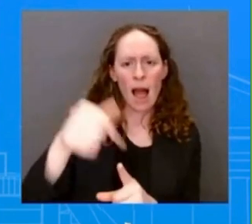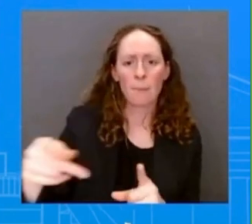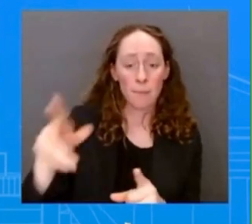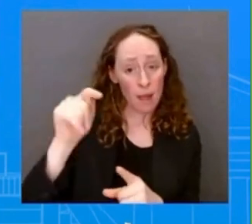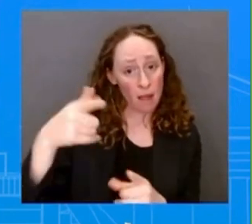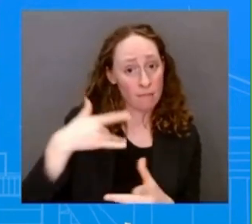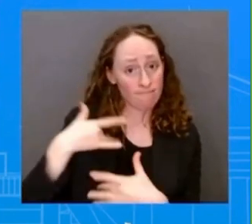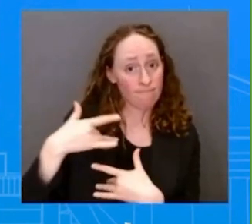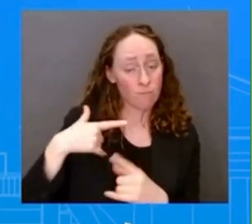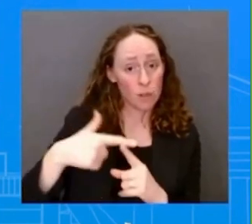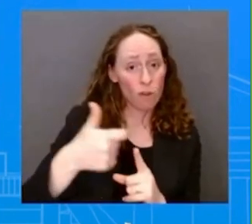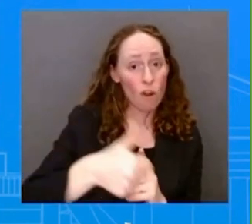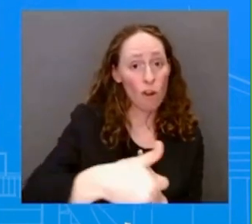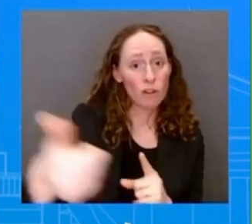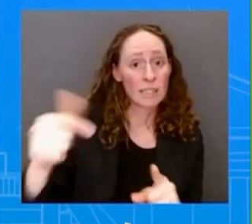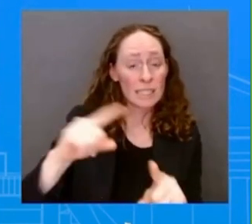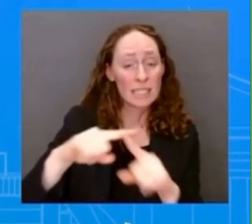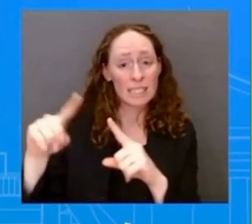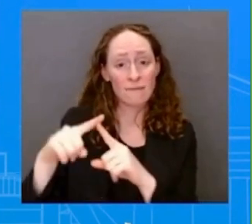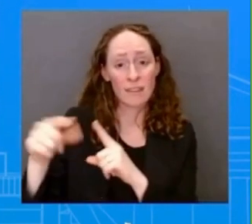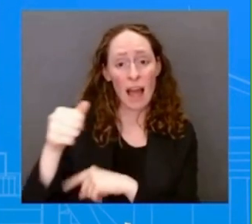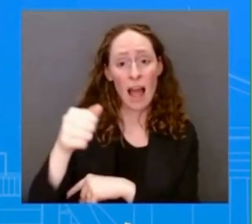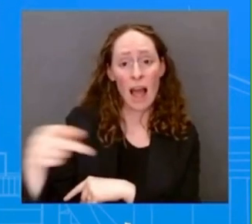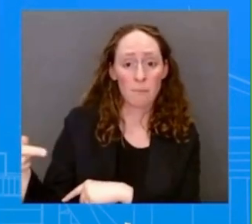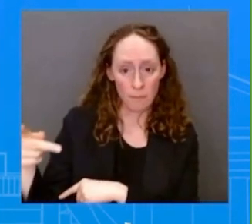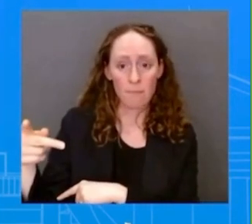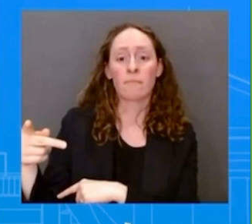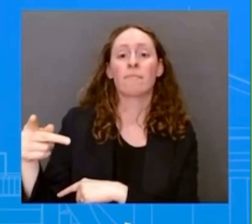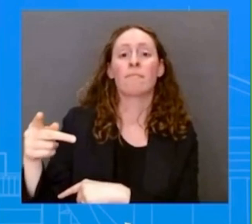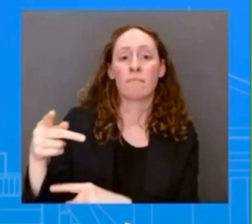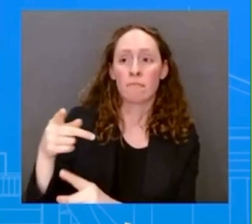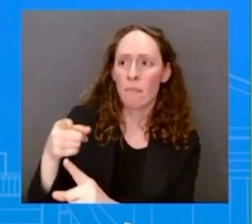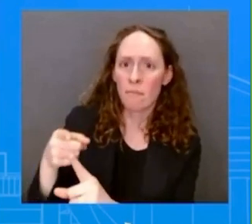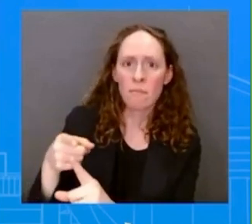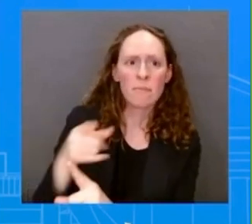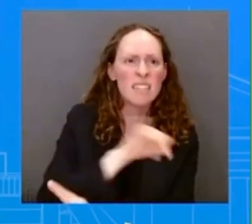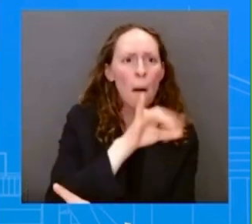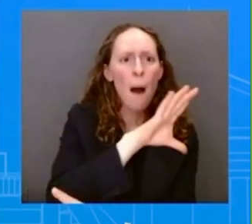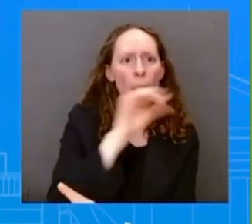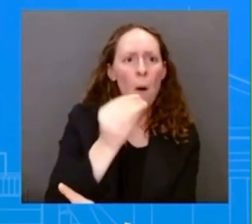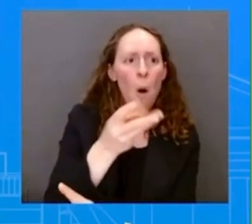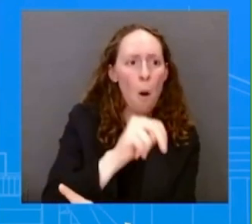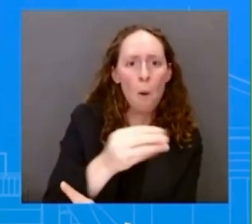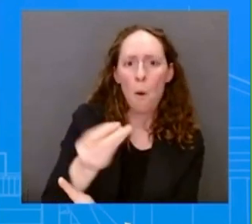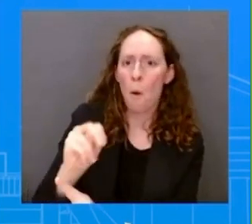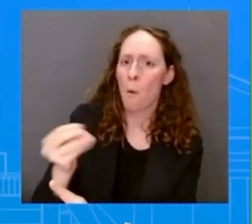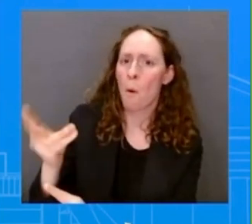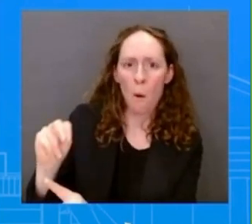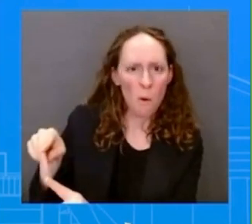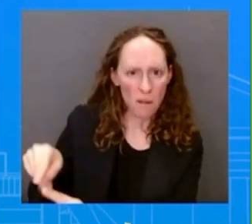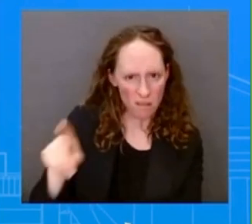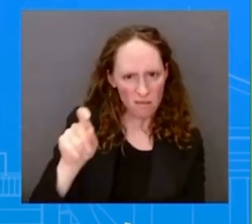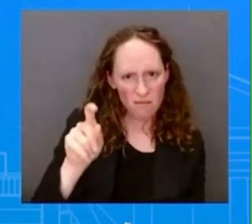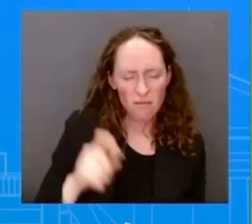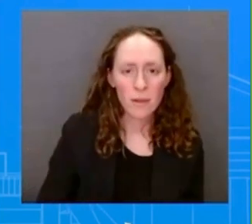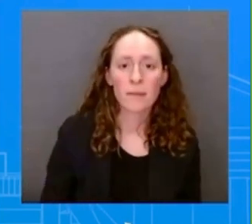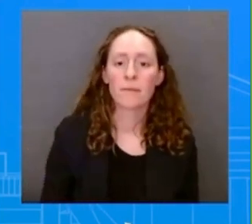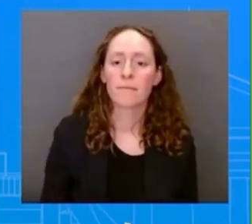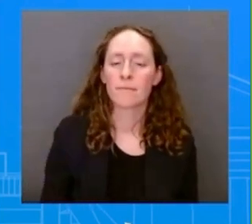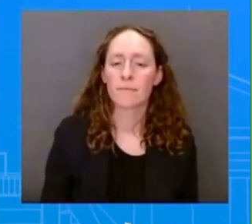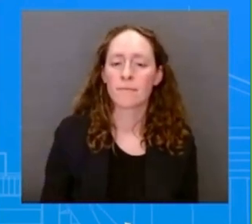data transfer? The President always, when we look at apps that we allow on our government devices,